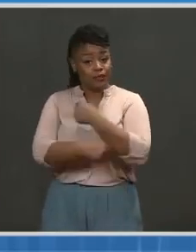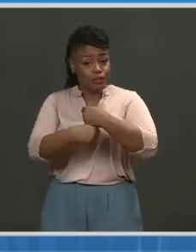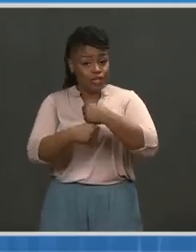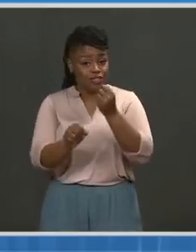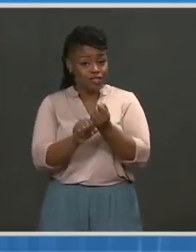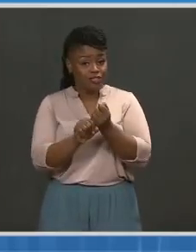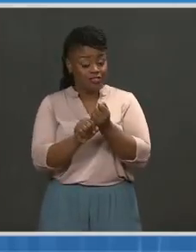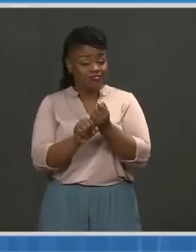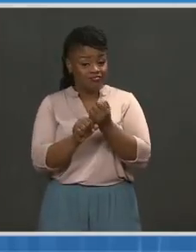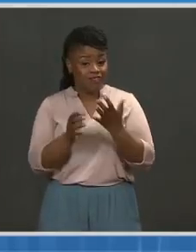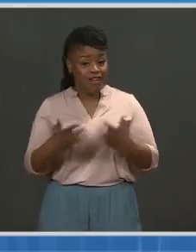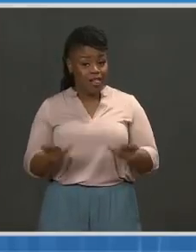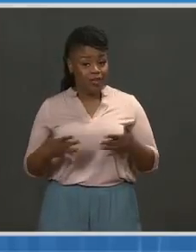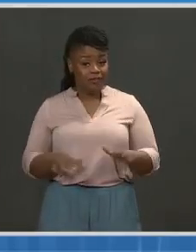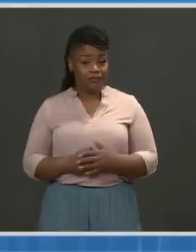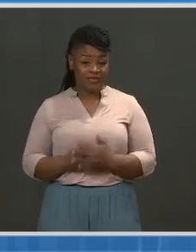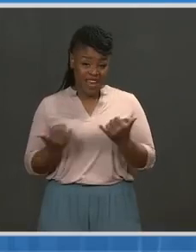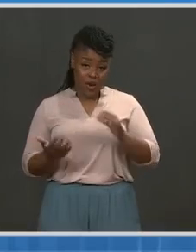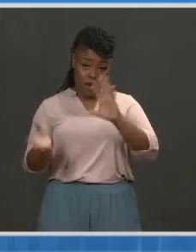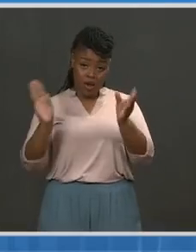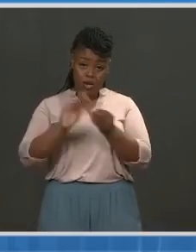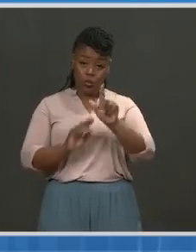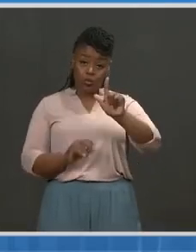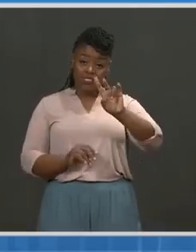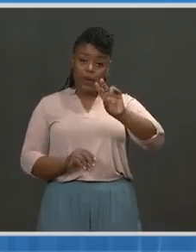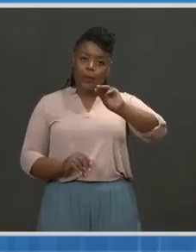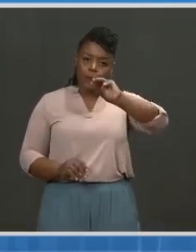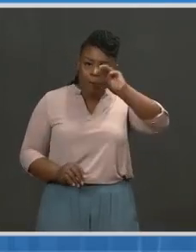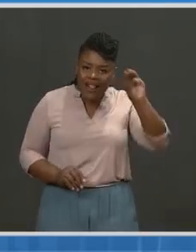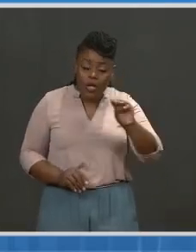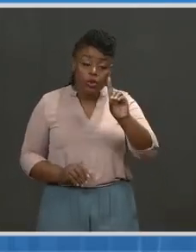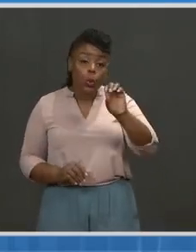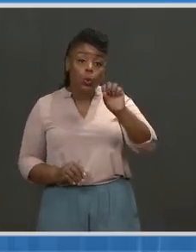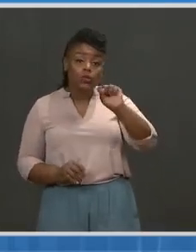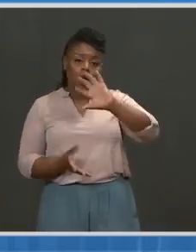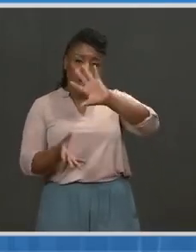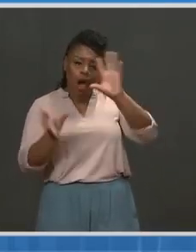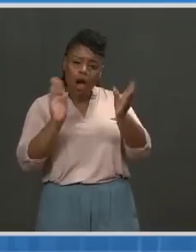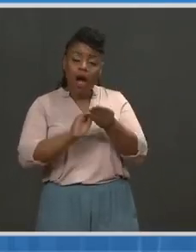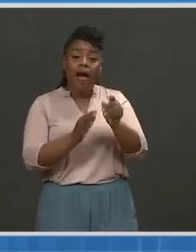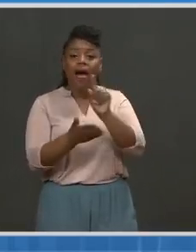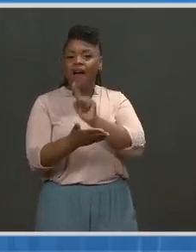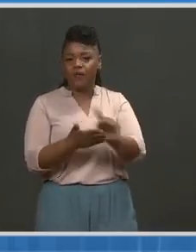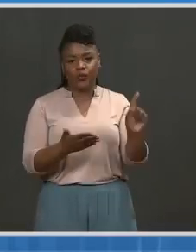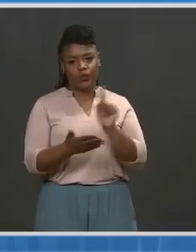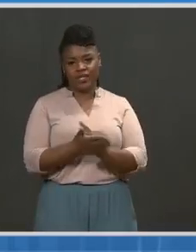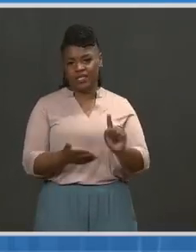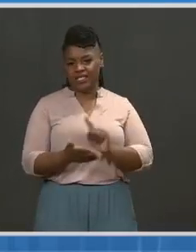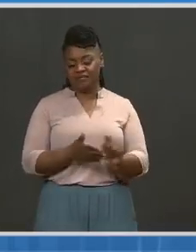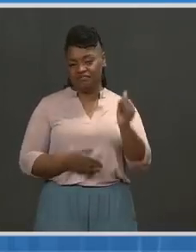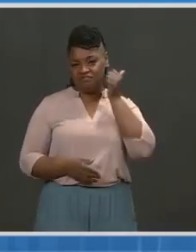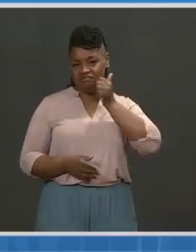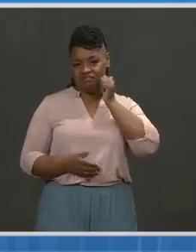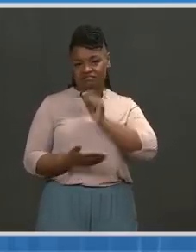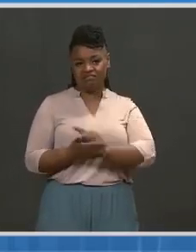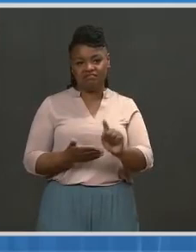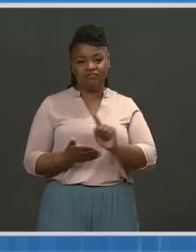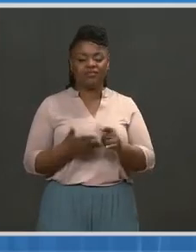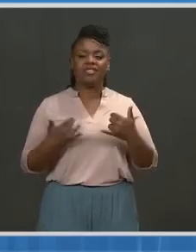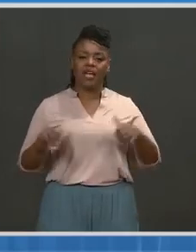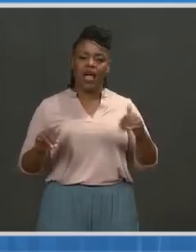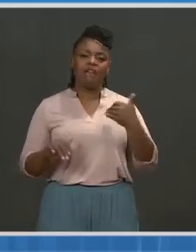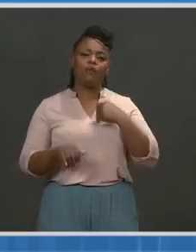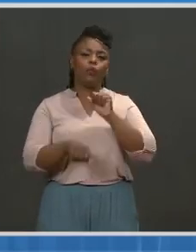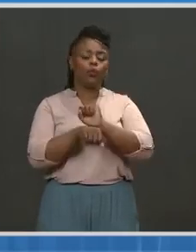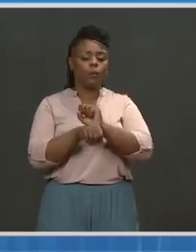from 8.6 million doses to 27 million doses per week. We have more work to do.